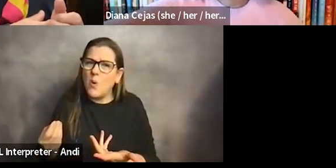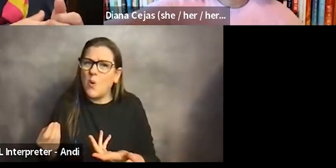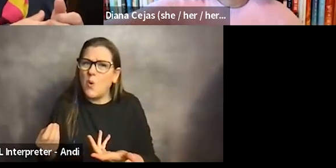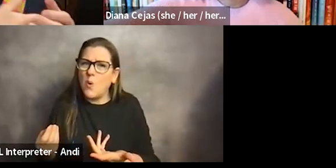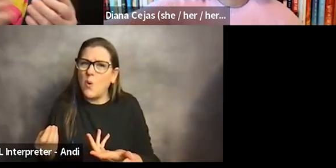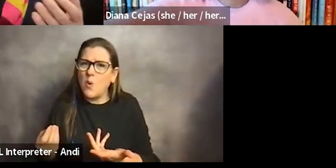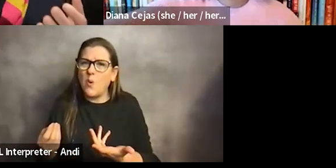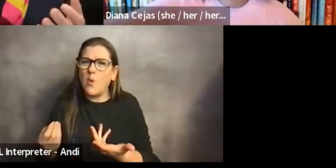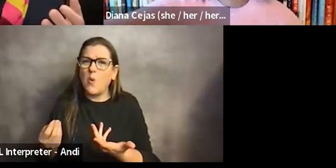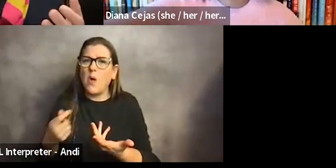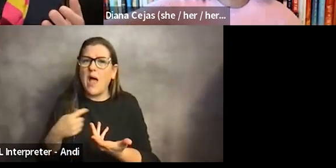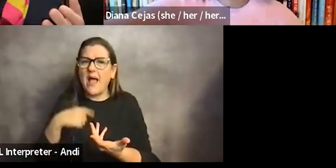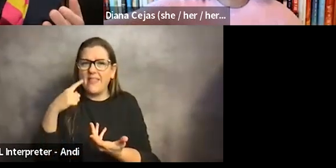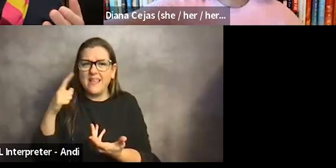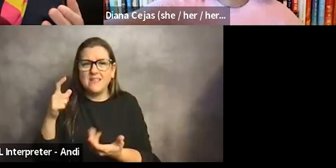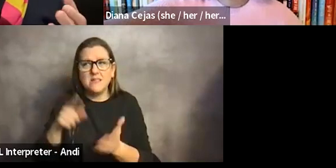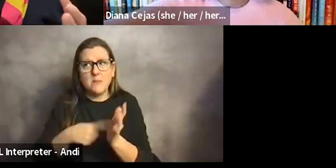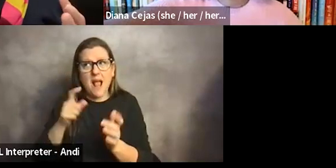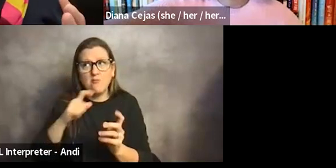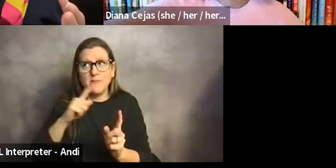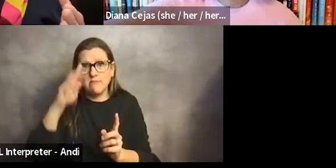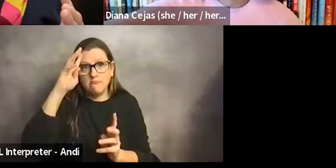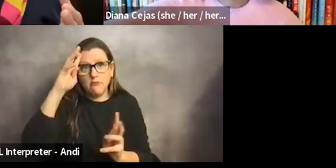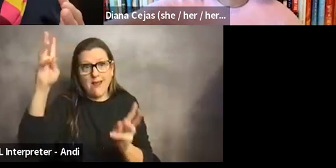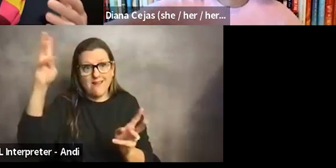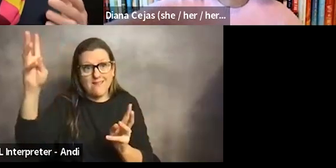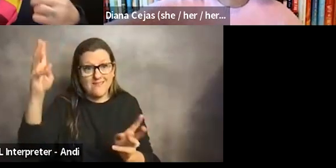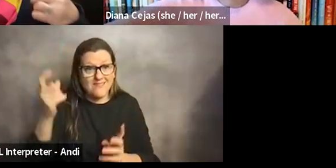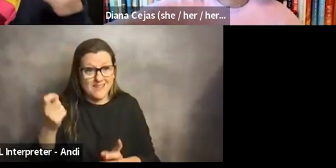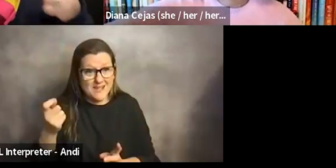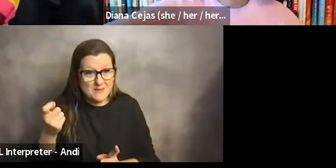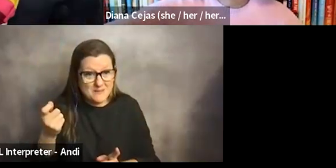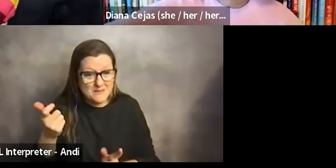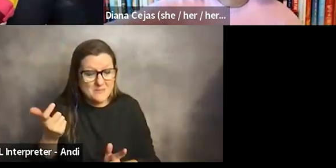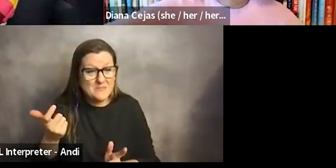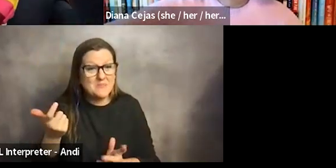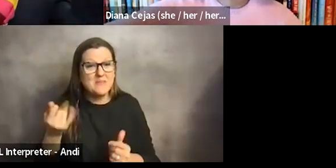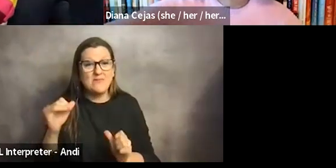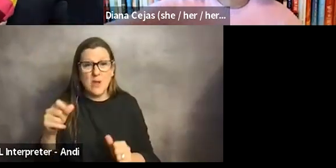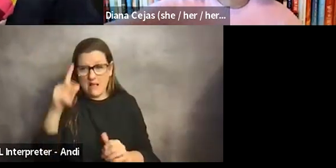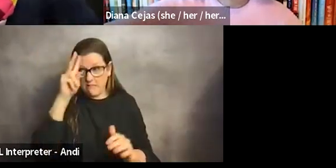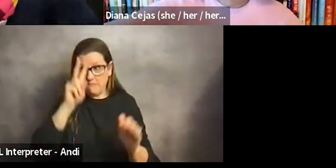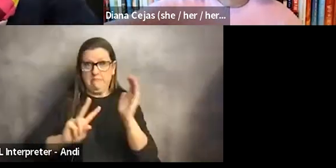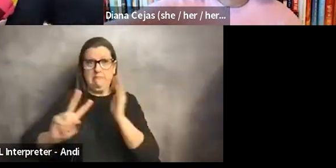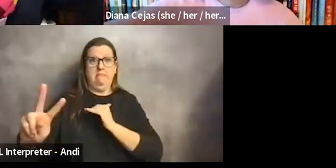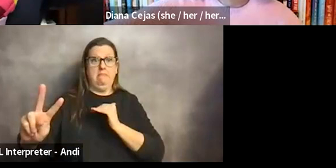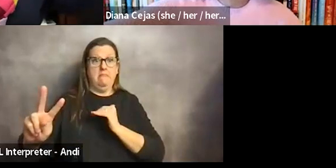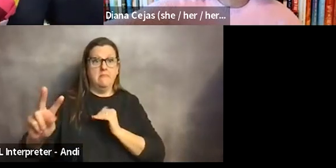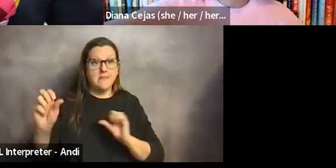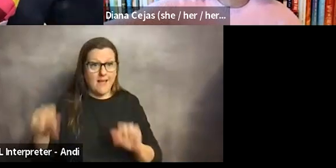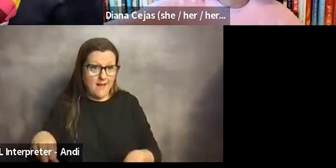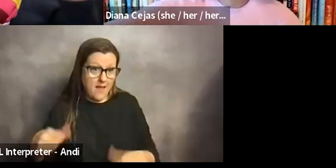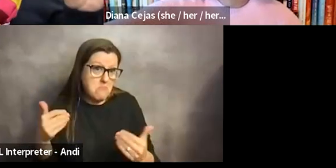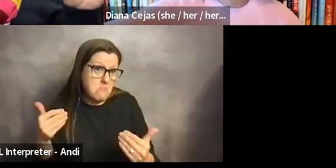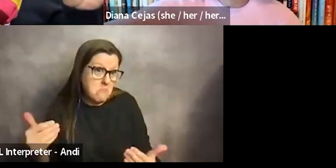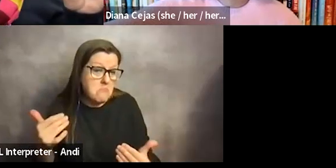what I would say is be creative and, you know, um, if you can think ahead and as you, if you see